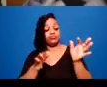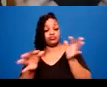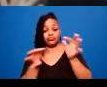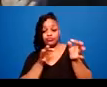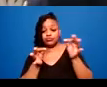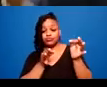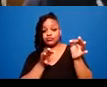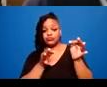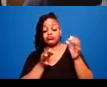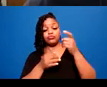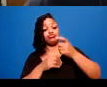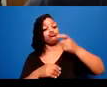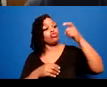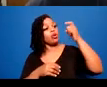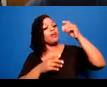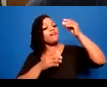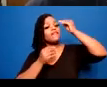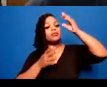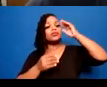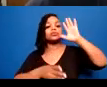assumption that trauma is everywhere.